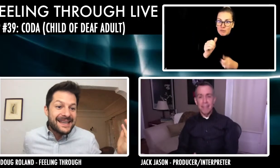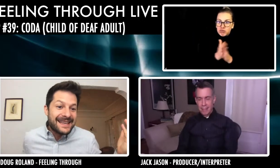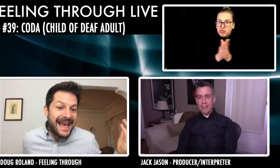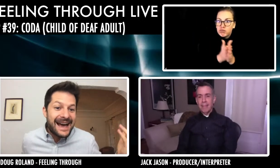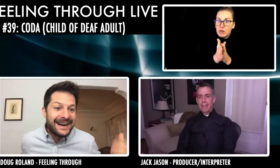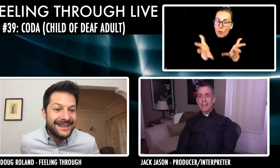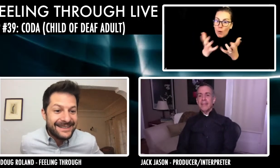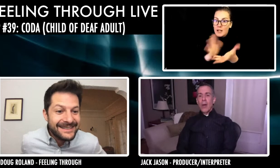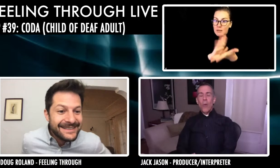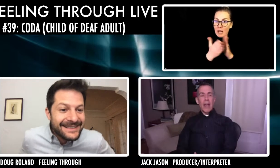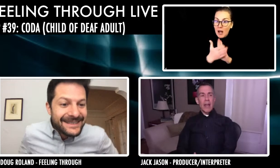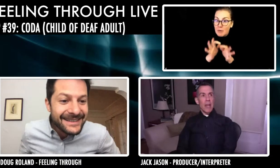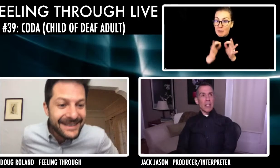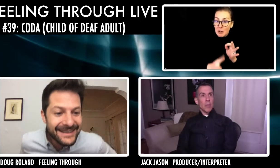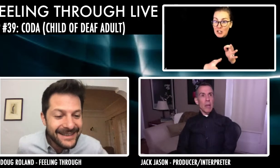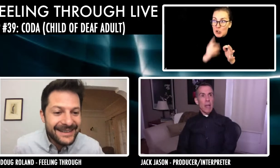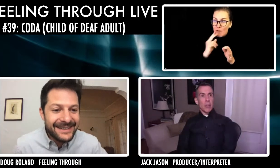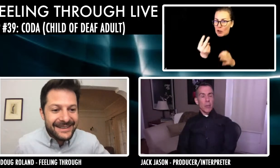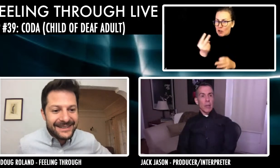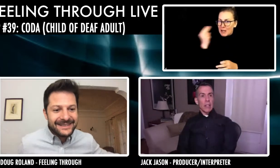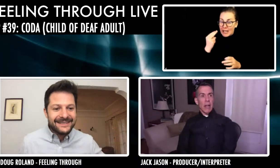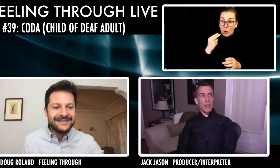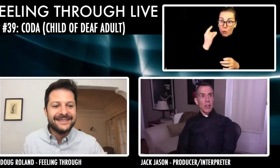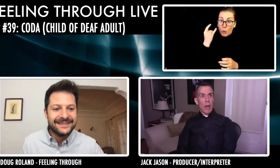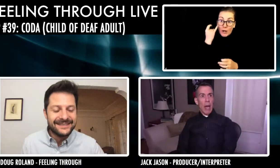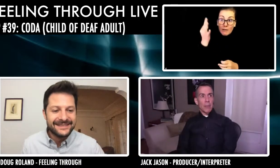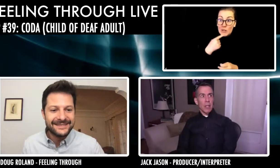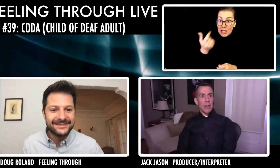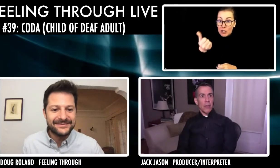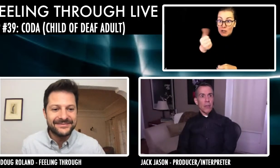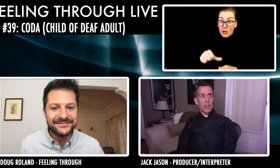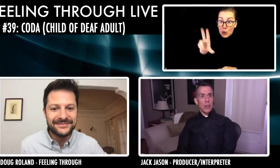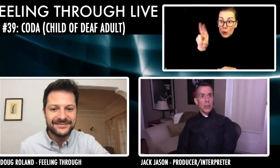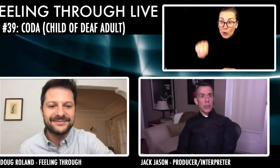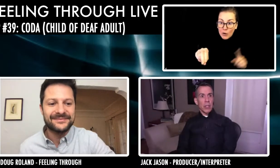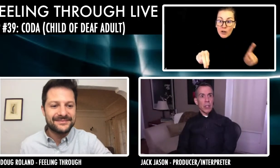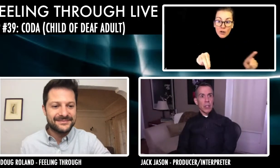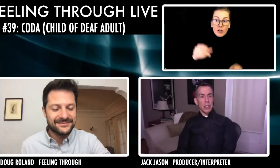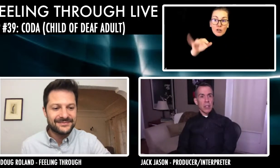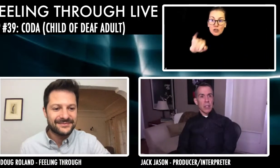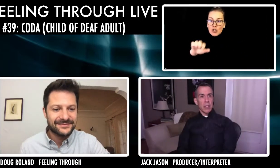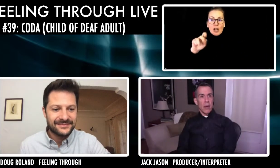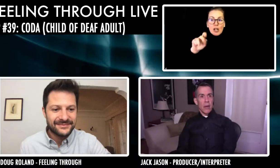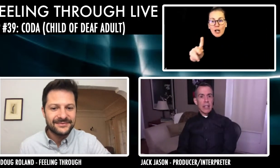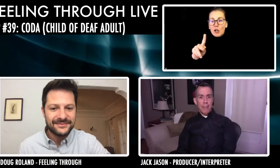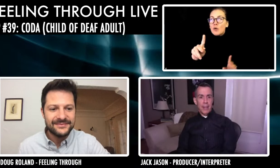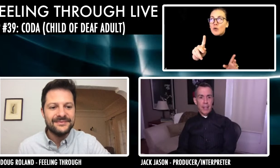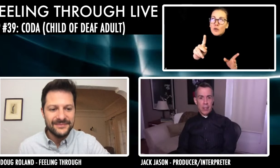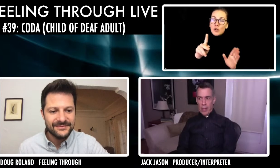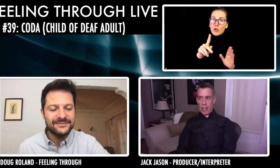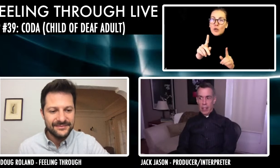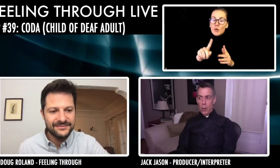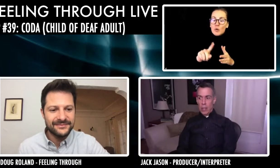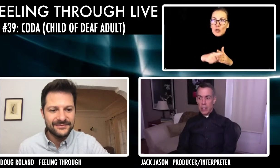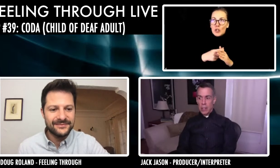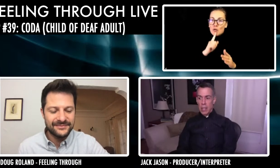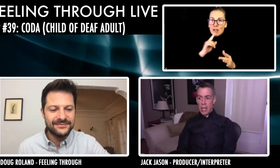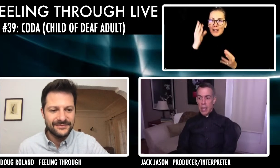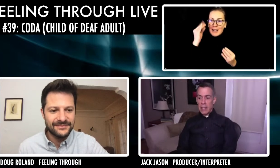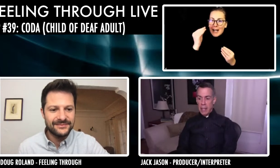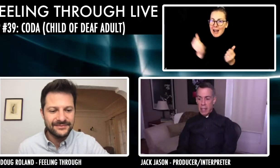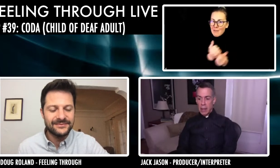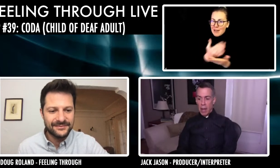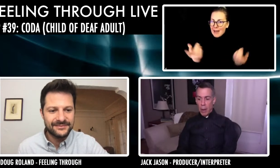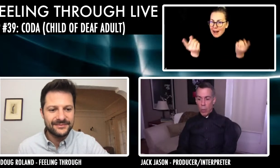what if I didn't say, yeah, it makes, it makes me realize that everything new happens in life is, is serendipitous or that, you know, it's,